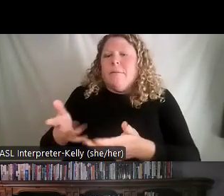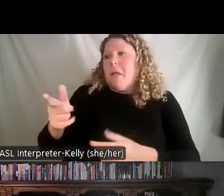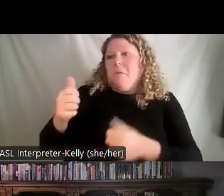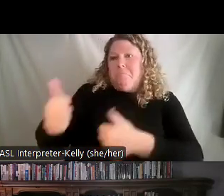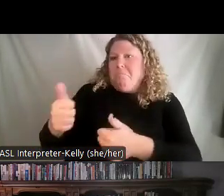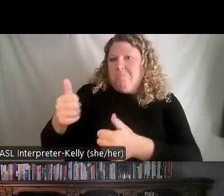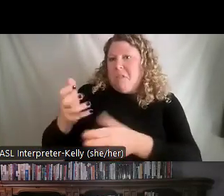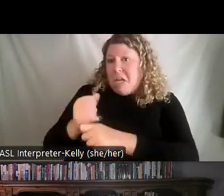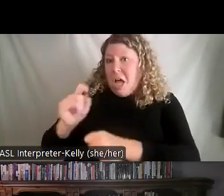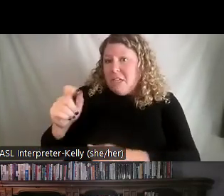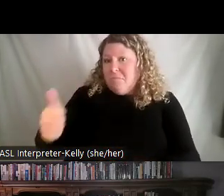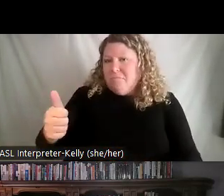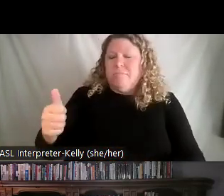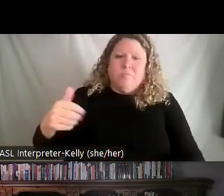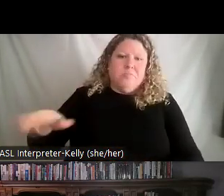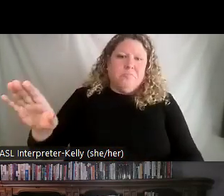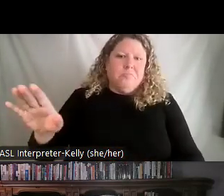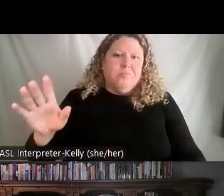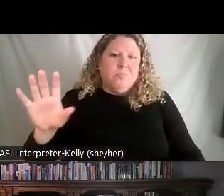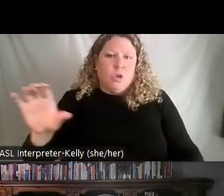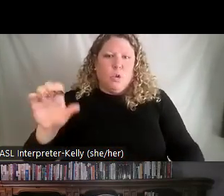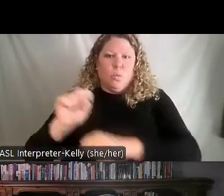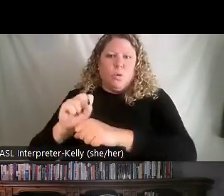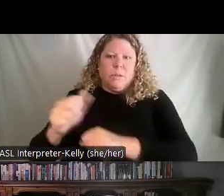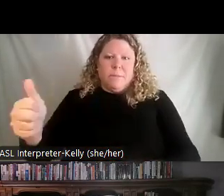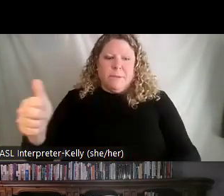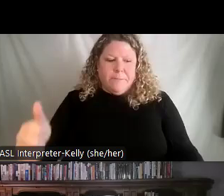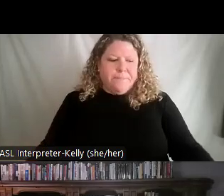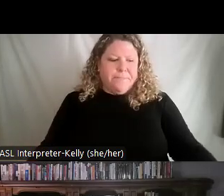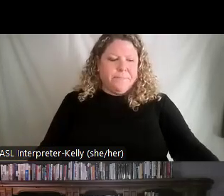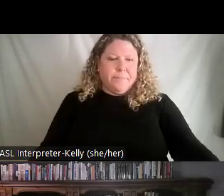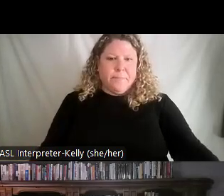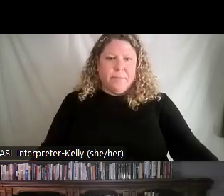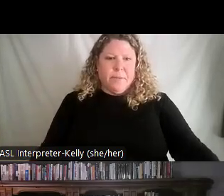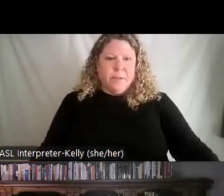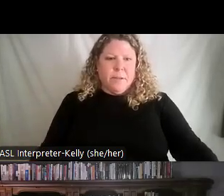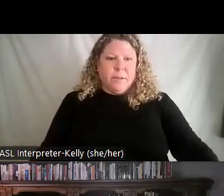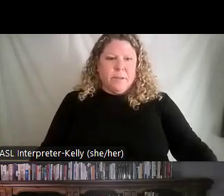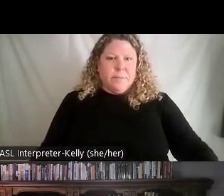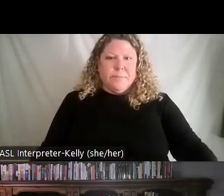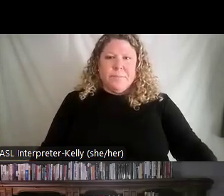and then move into delegating. So, how long somebody stays in a